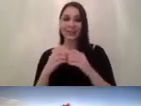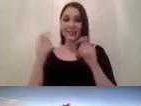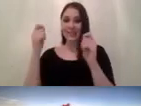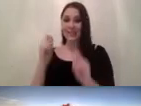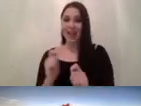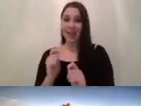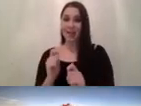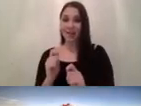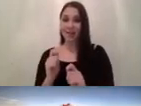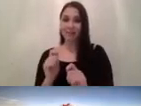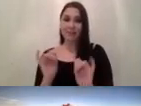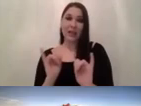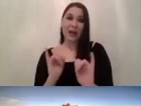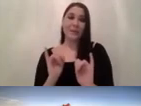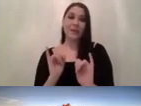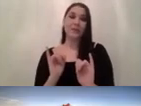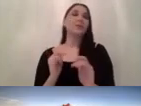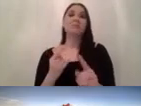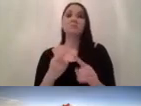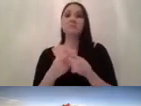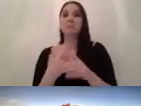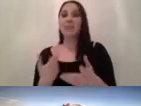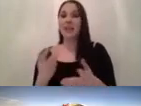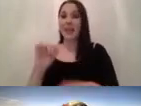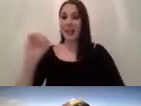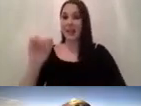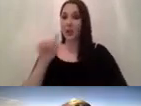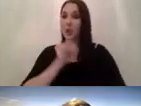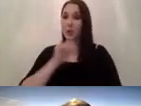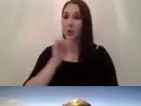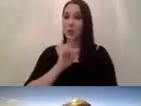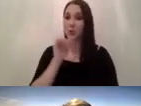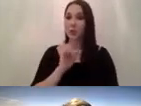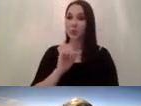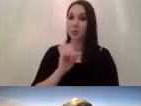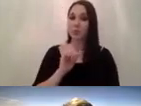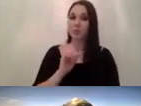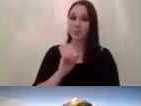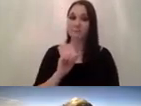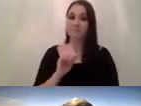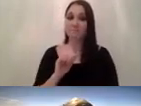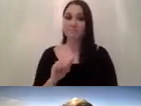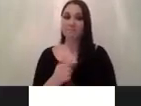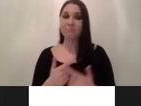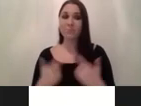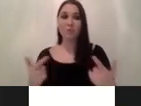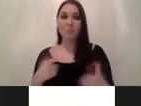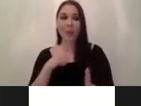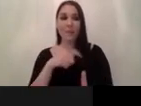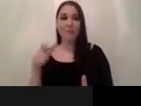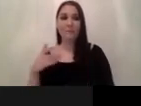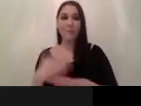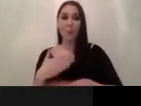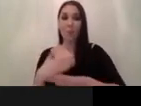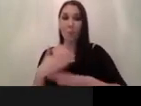terrible processes that he basically used to enslave to a certain degree so many people who work in